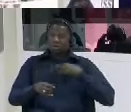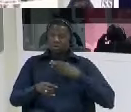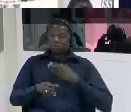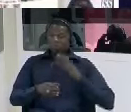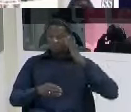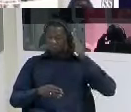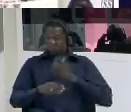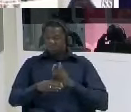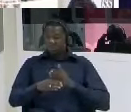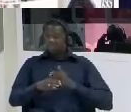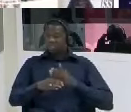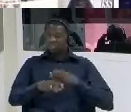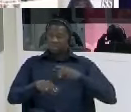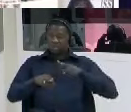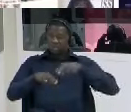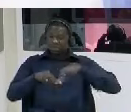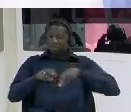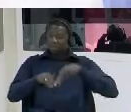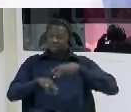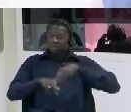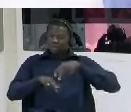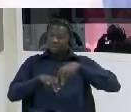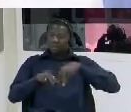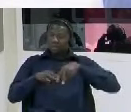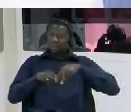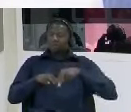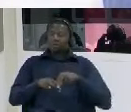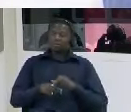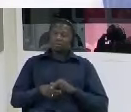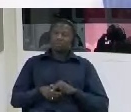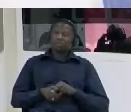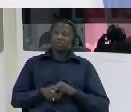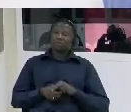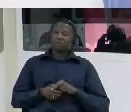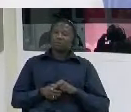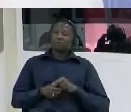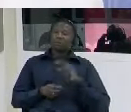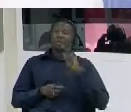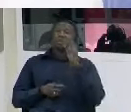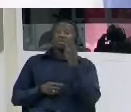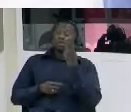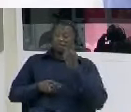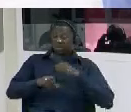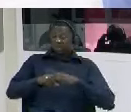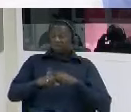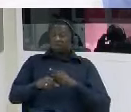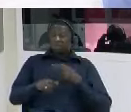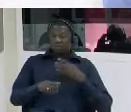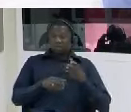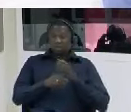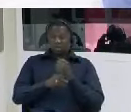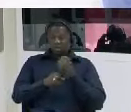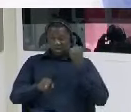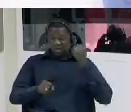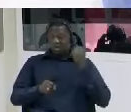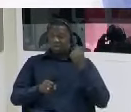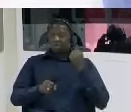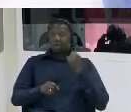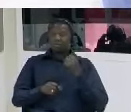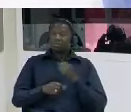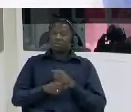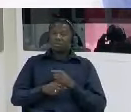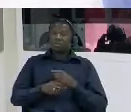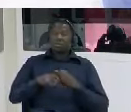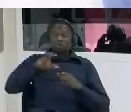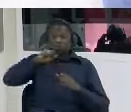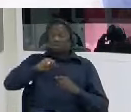secondly also he just bring brought his dagger and the whole the butt